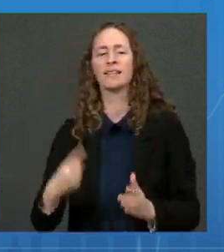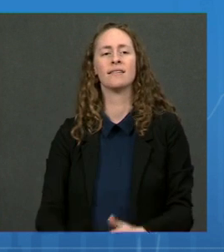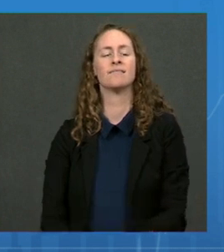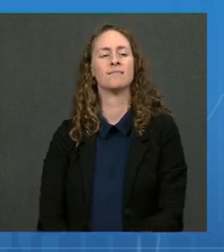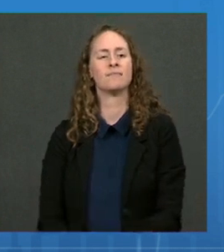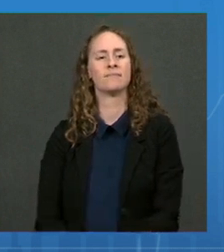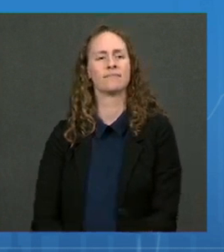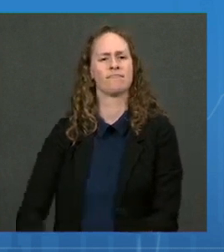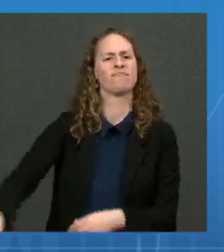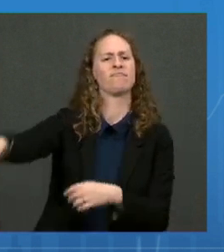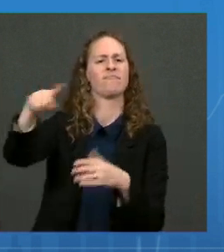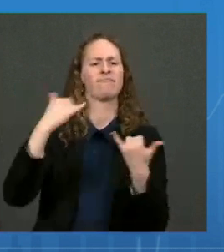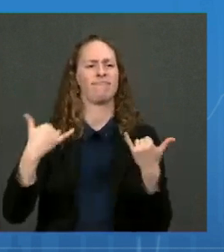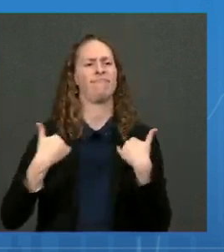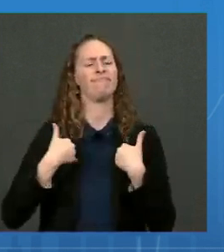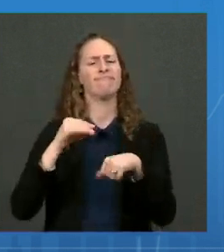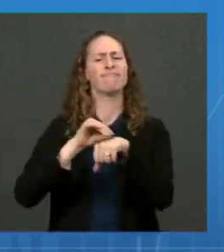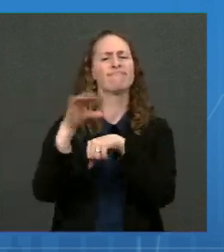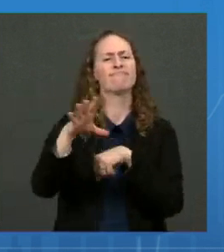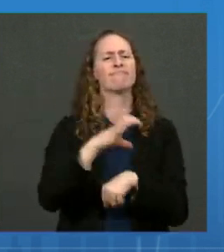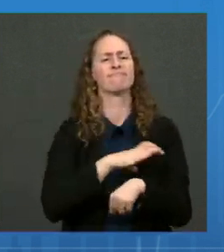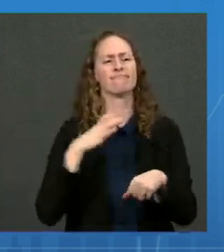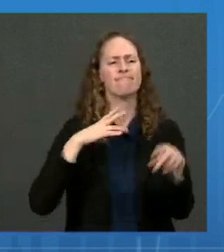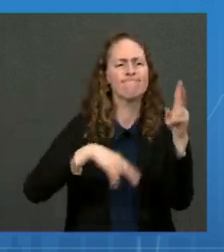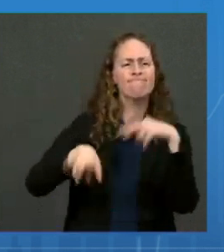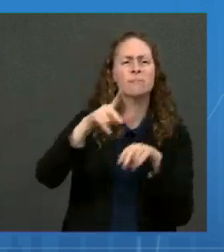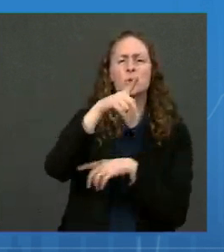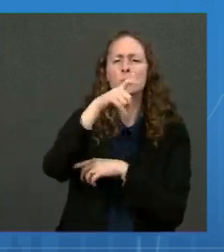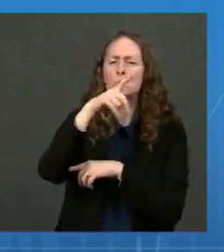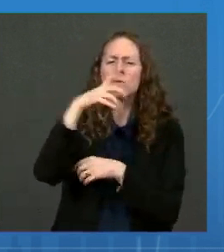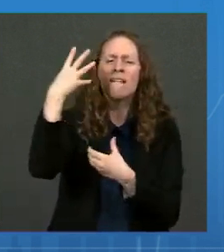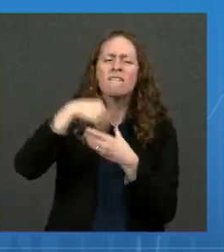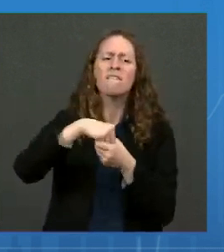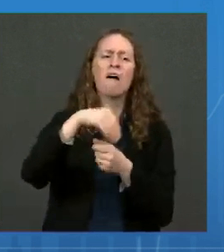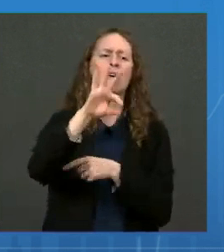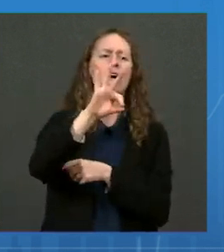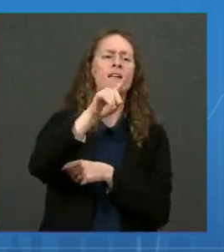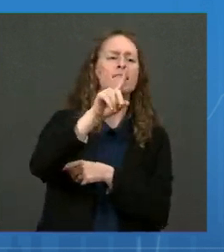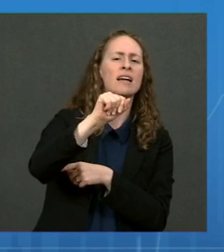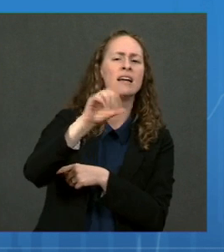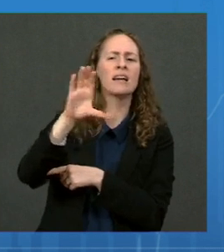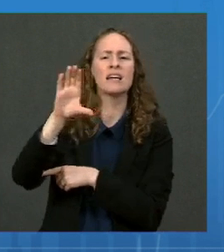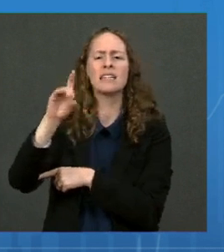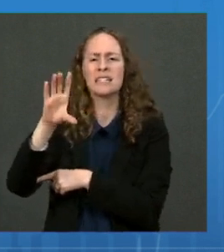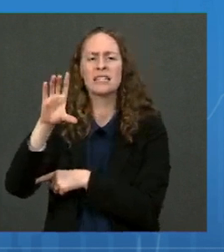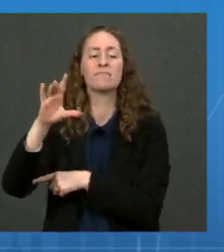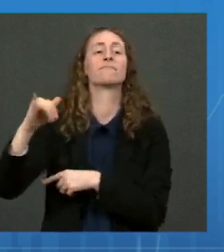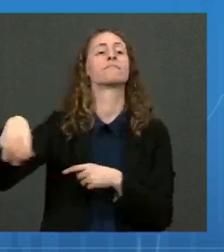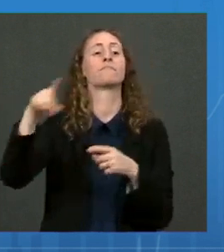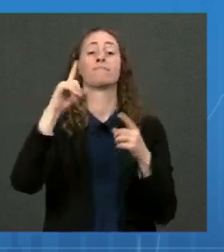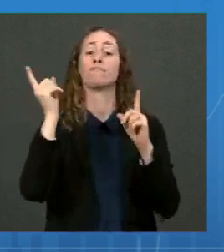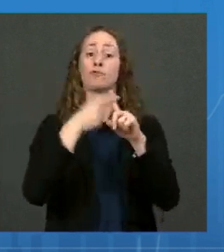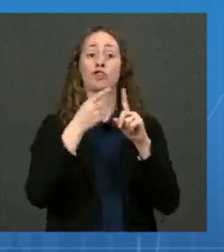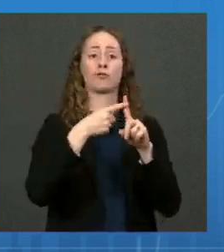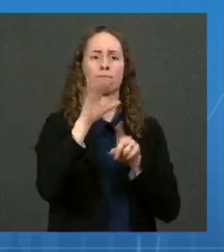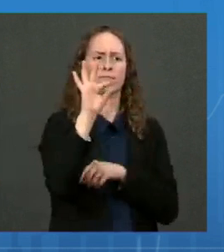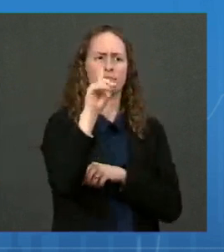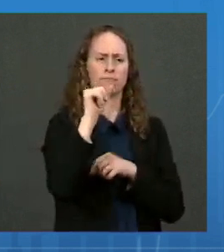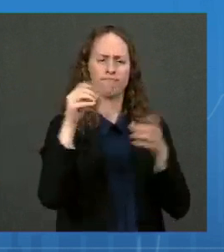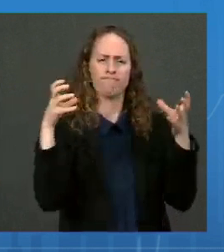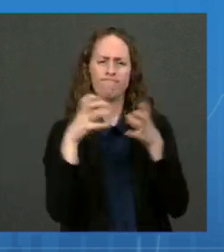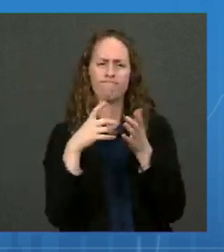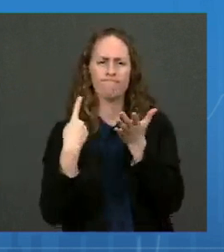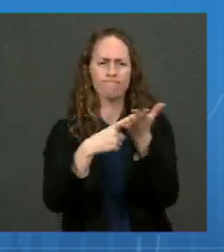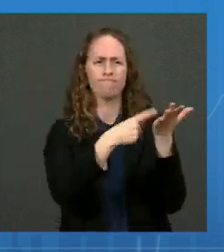public health agencies, the FDA and the CDC. Now, the first committee to meet is the FDA's Vaccine and Related Biological